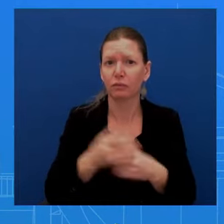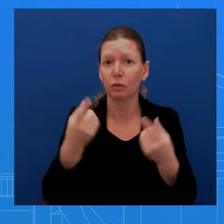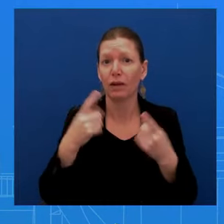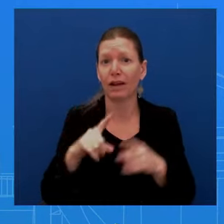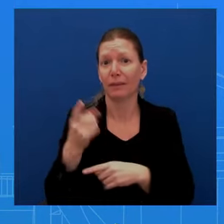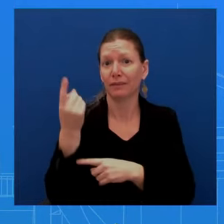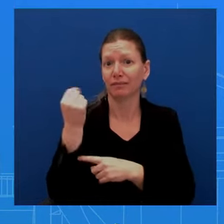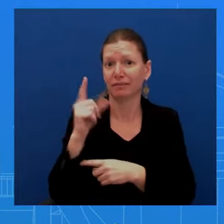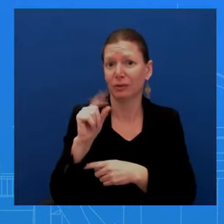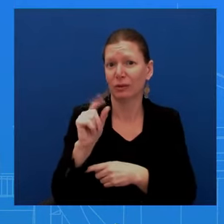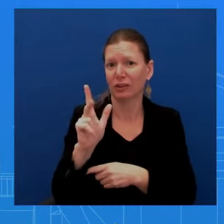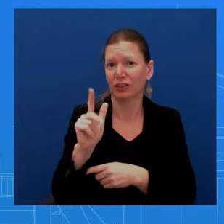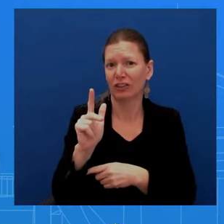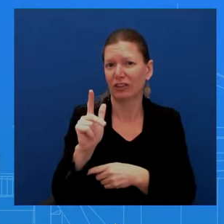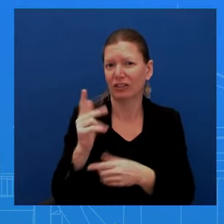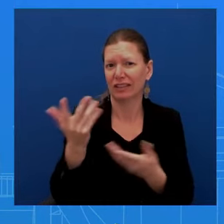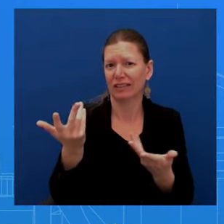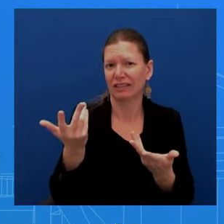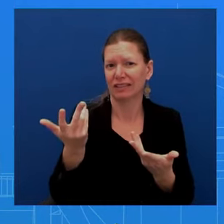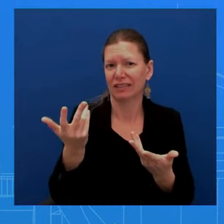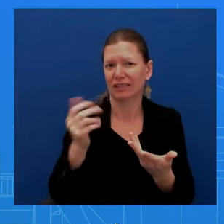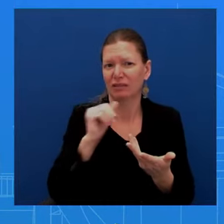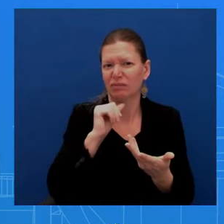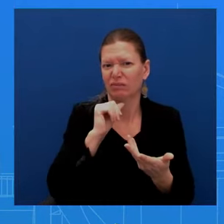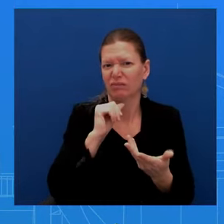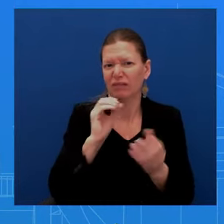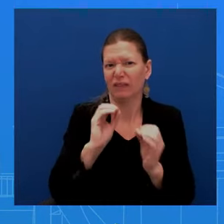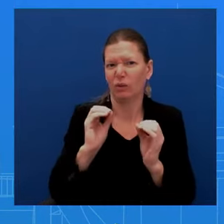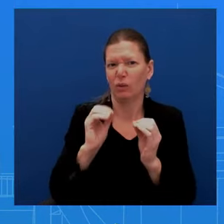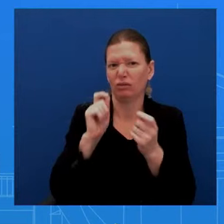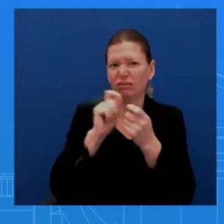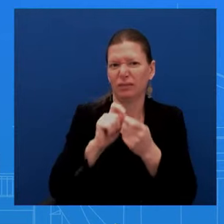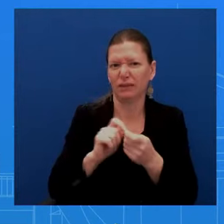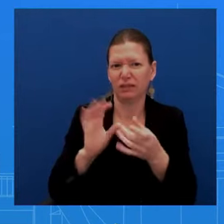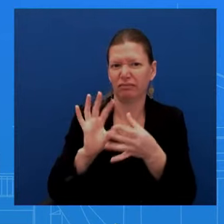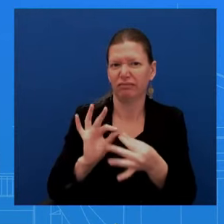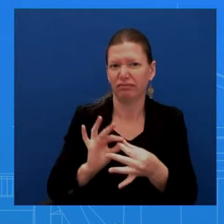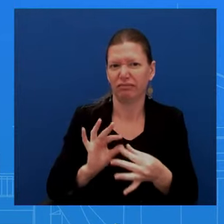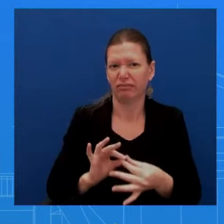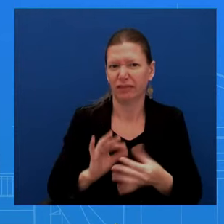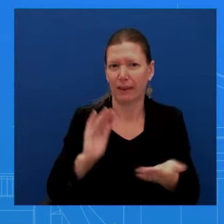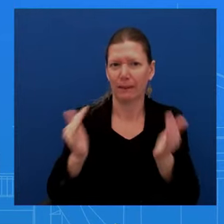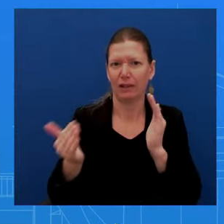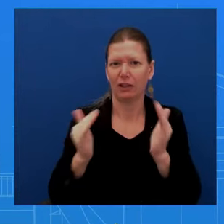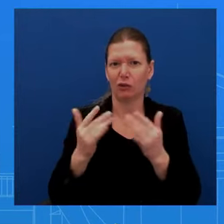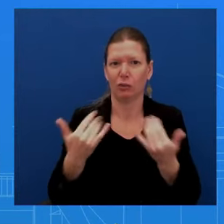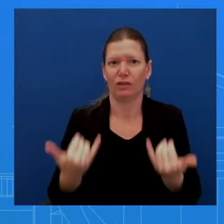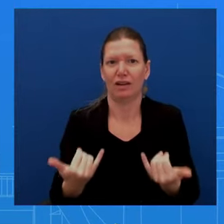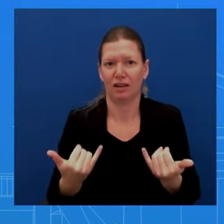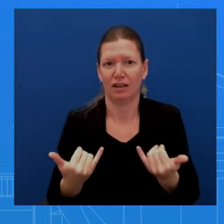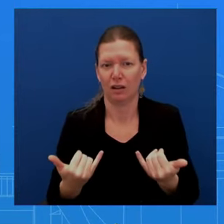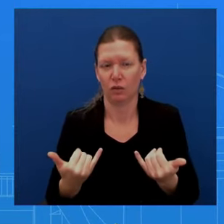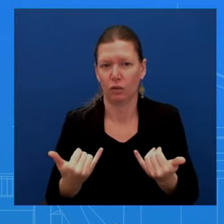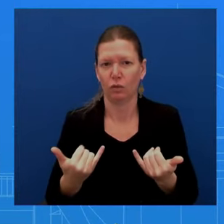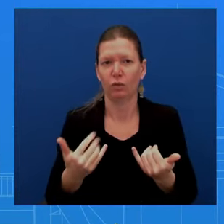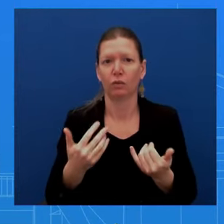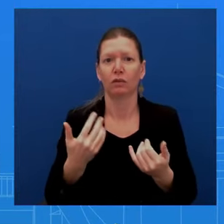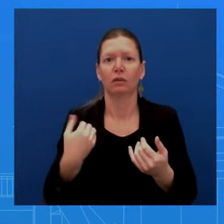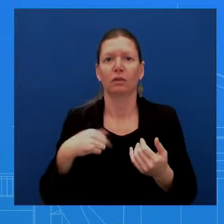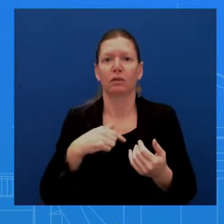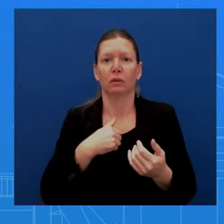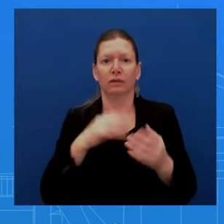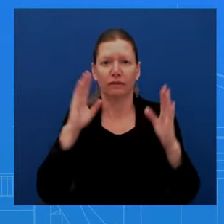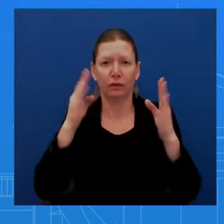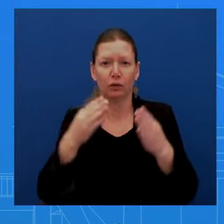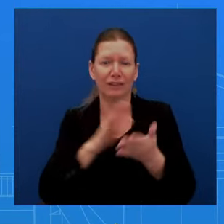production, as we think about clean energy and how we want to move forward with electric vehicles and how important that is, uh, as we deal with the climate, climate change.